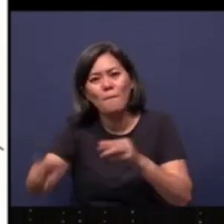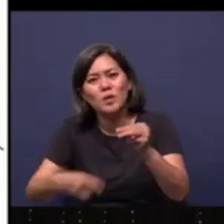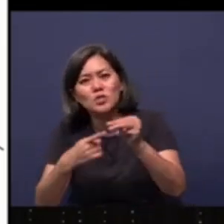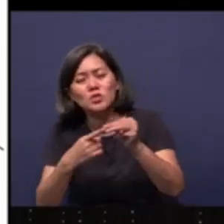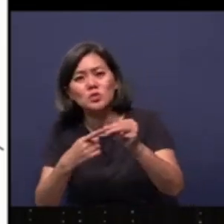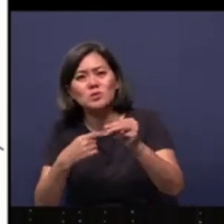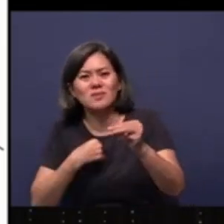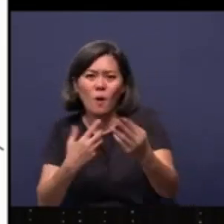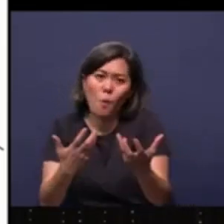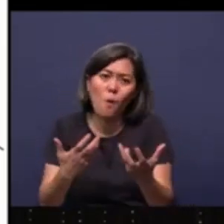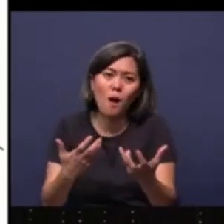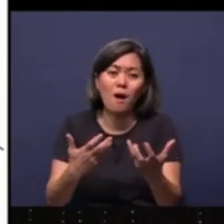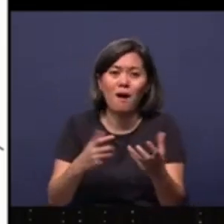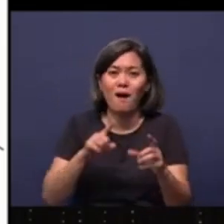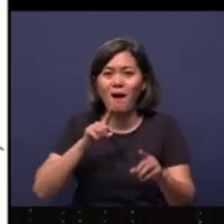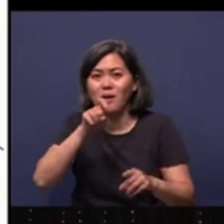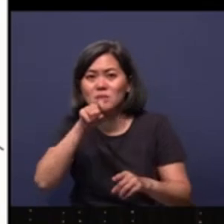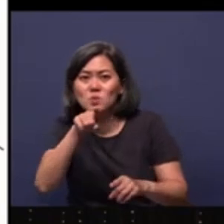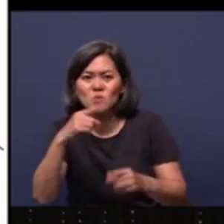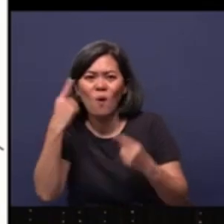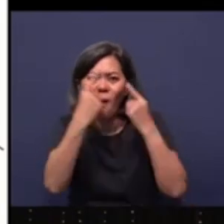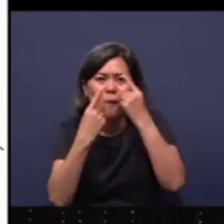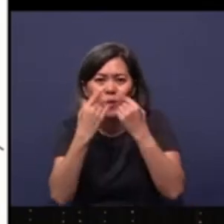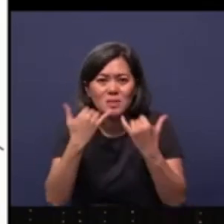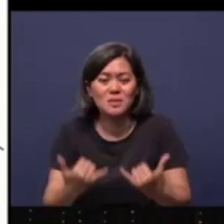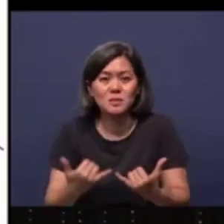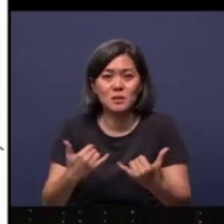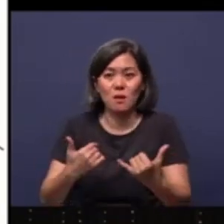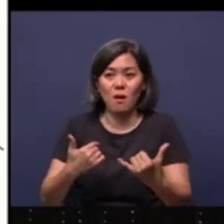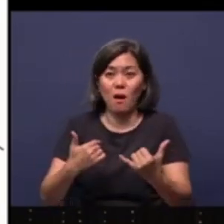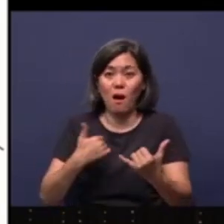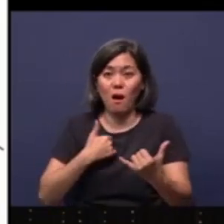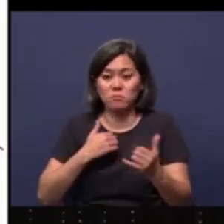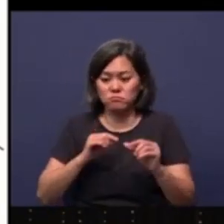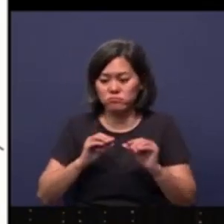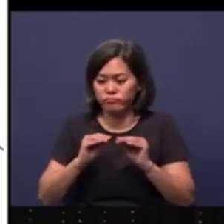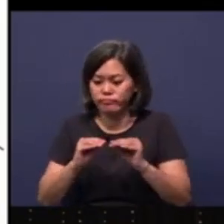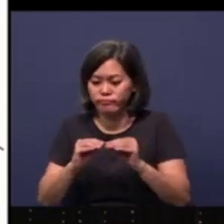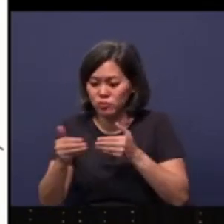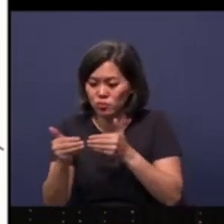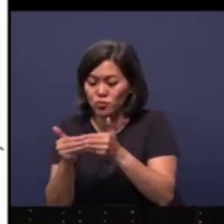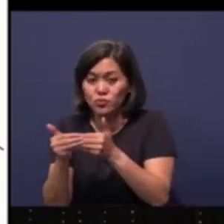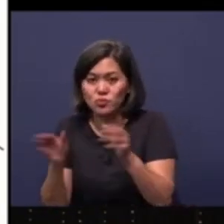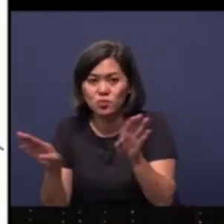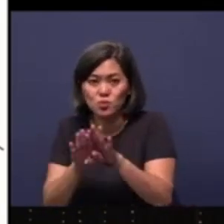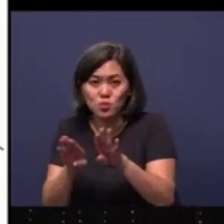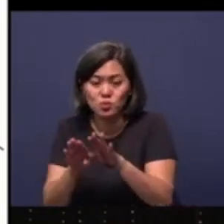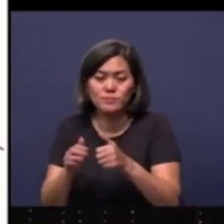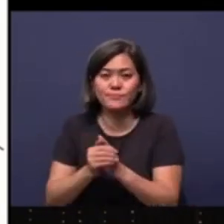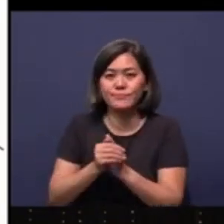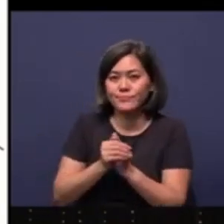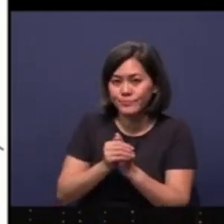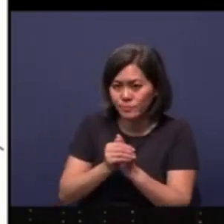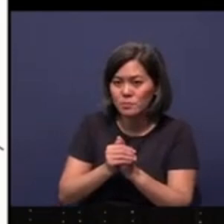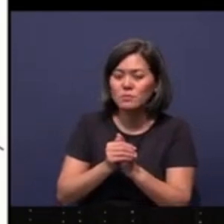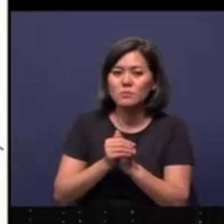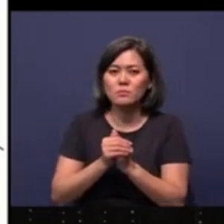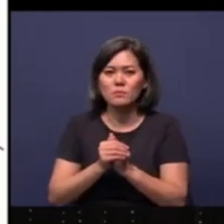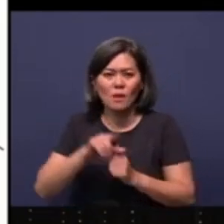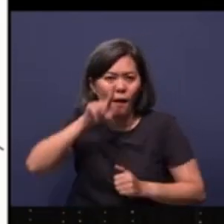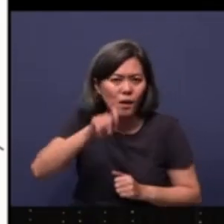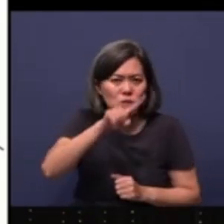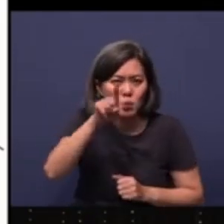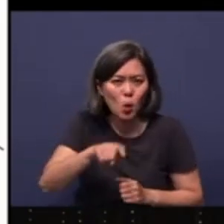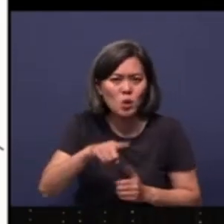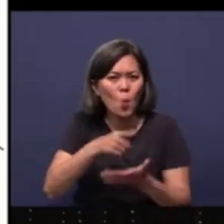I want to ask you to consider now, as I move towards the closing here, that I ask this question,